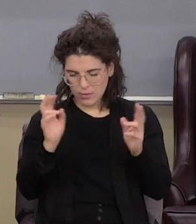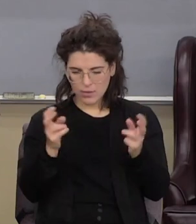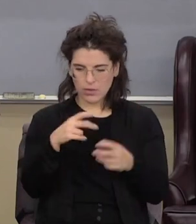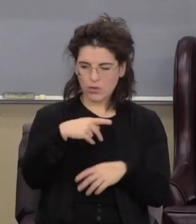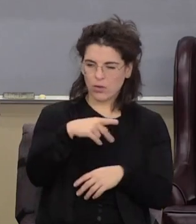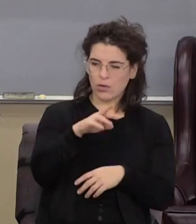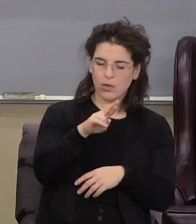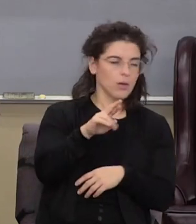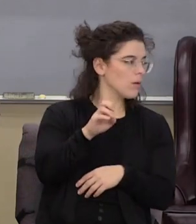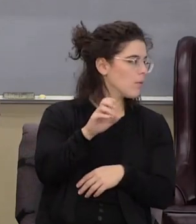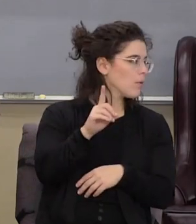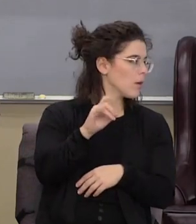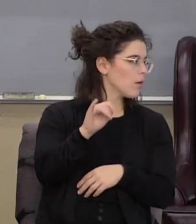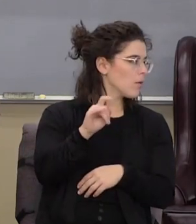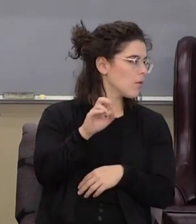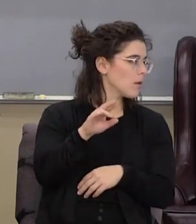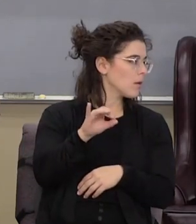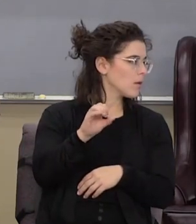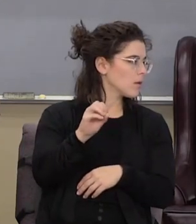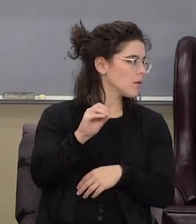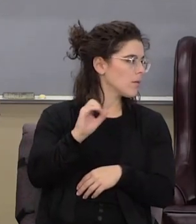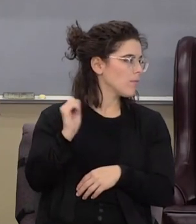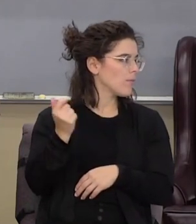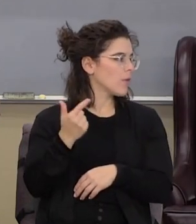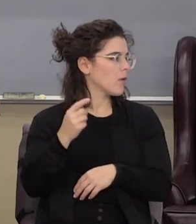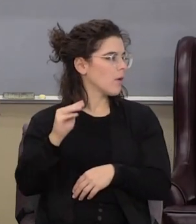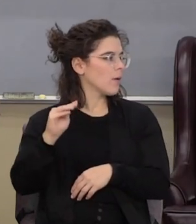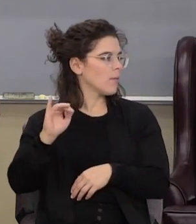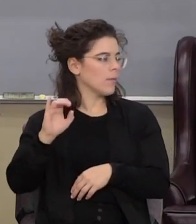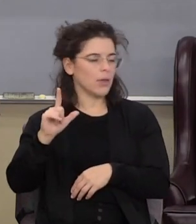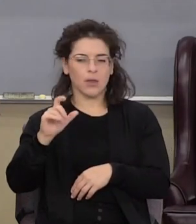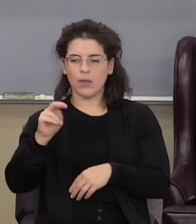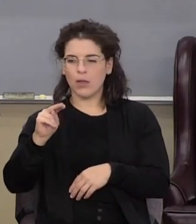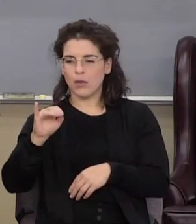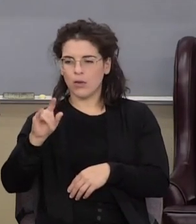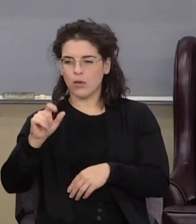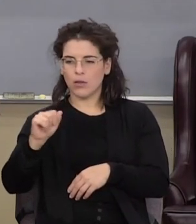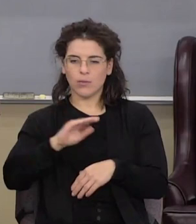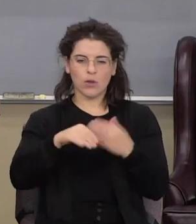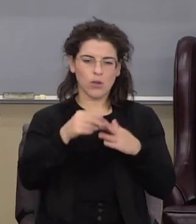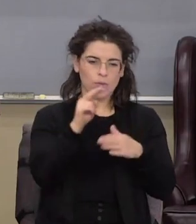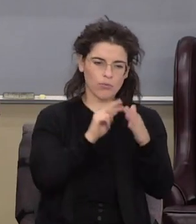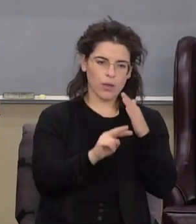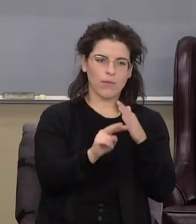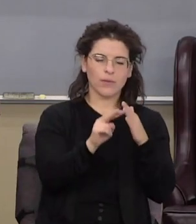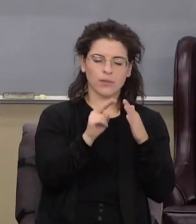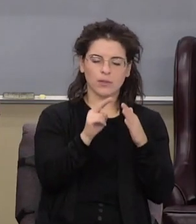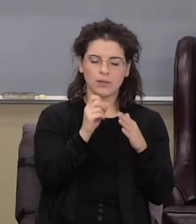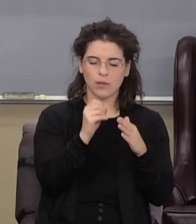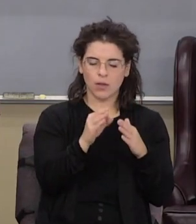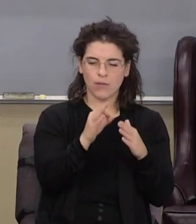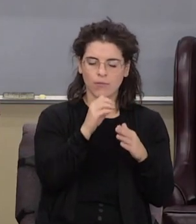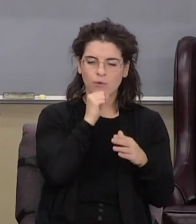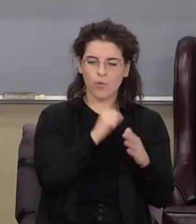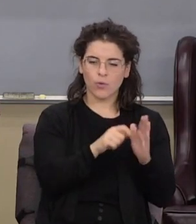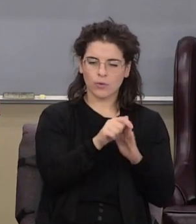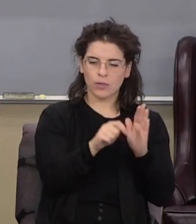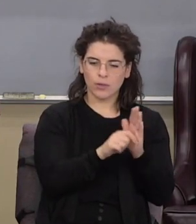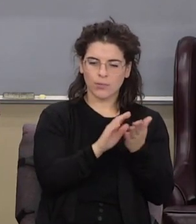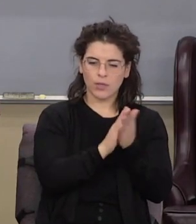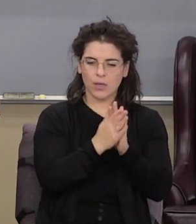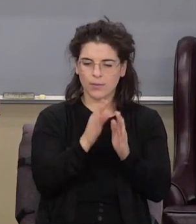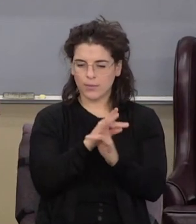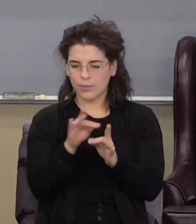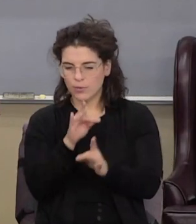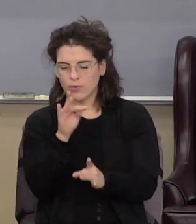a thing called amalemialism, that none of this stuff is real, that all the prophecies of the Old Testament really need to be spiritualized. And you